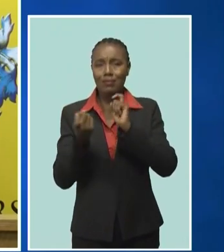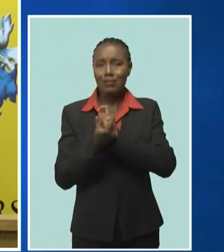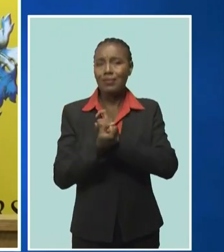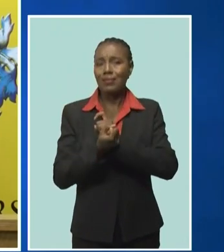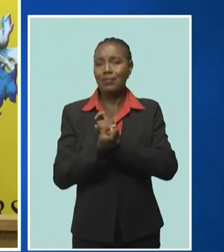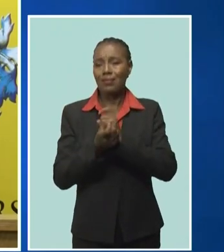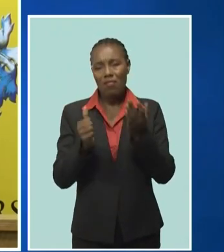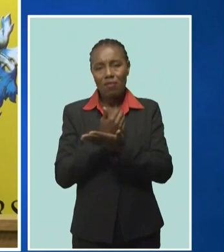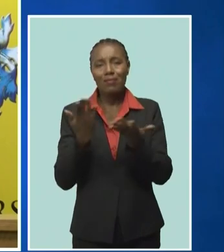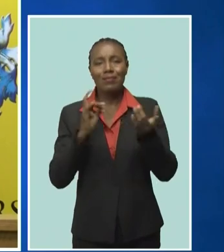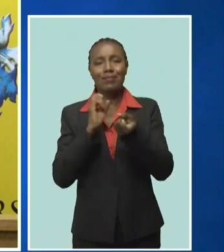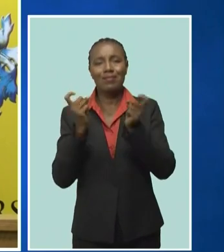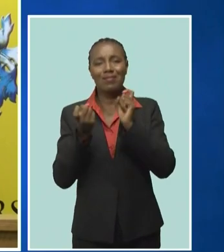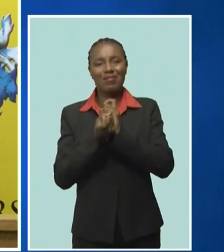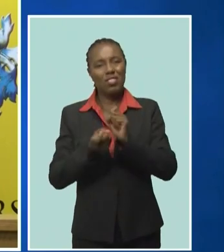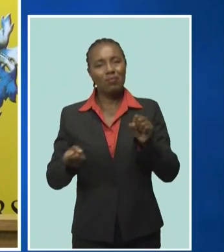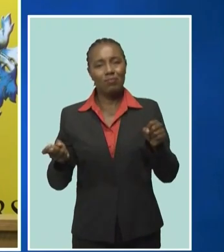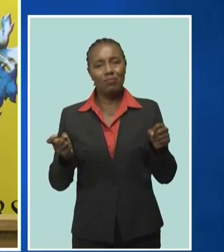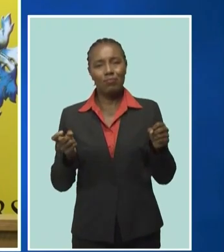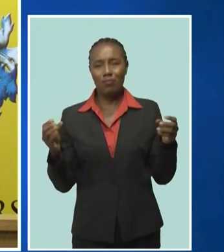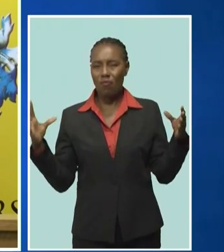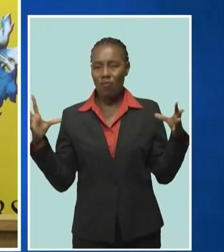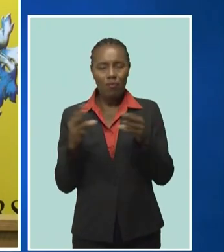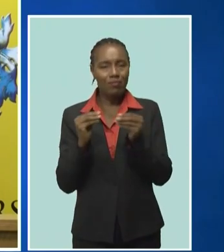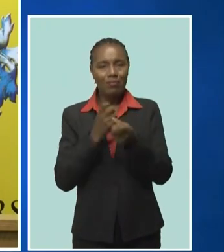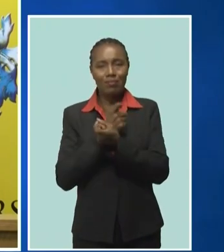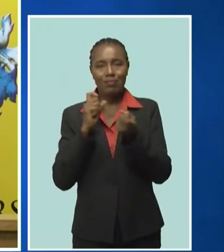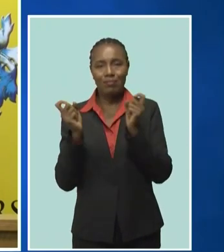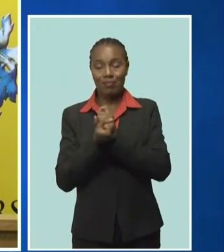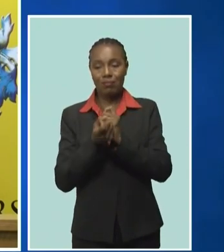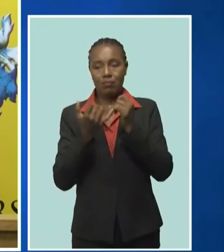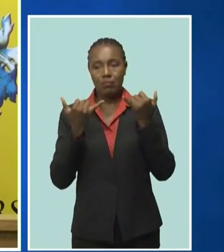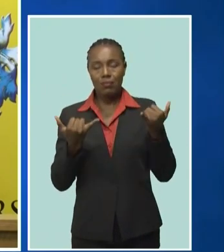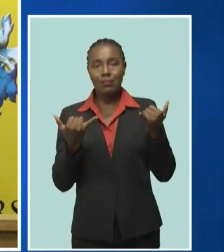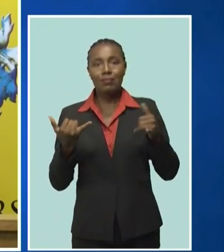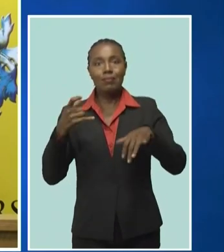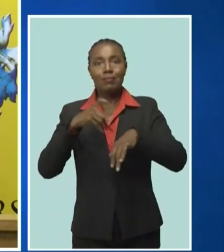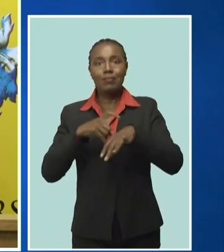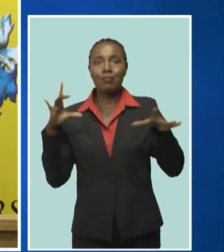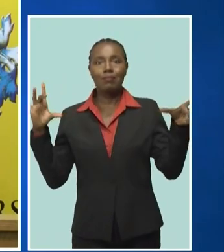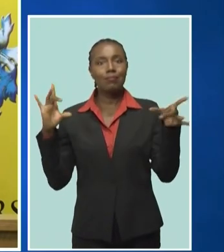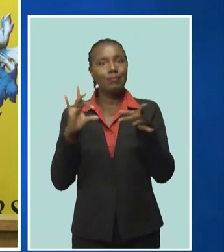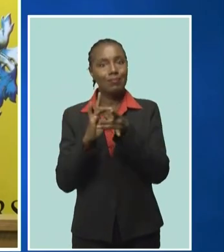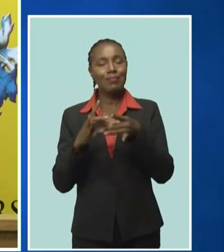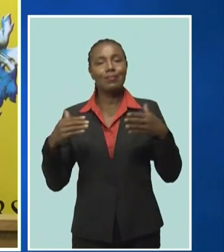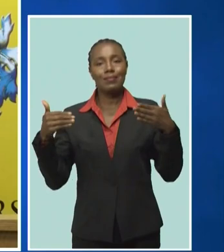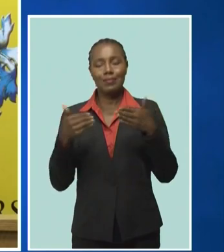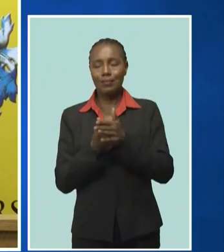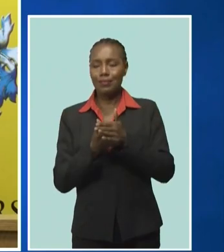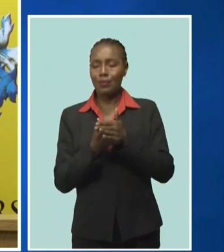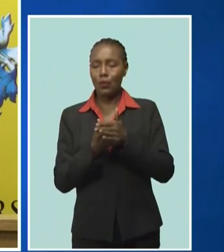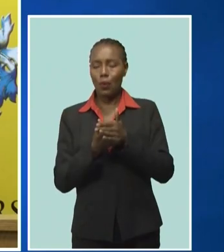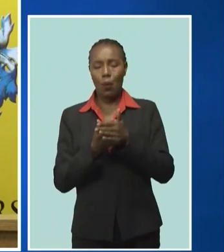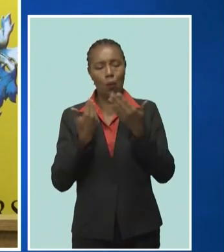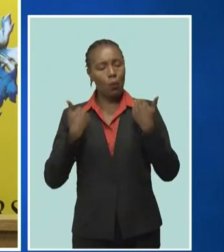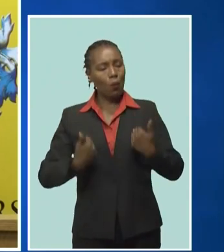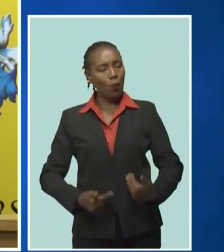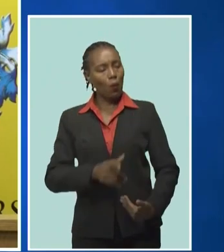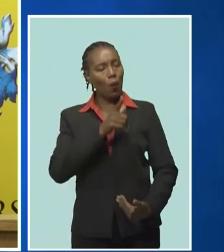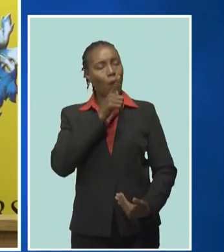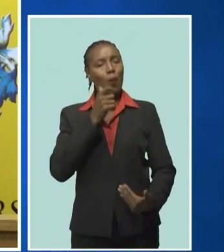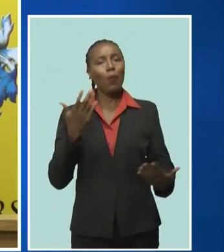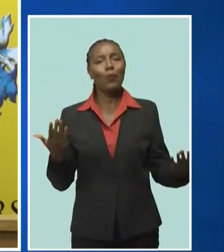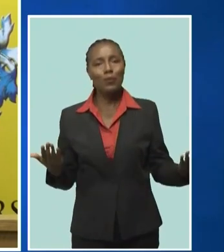has changed completely and it's time for us to reconnect to who we are and I